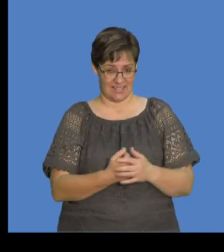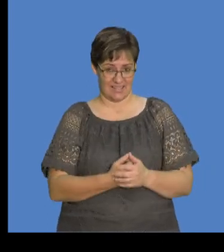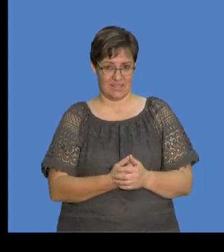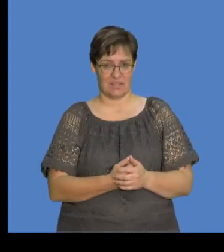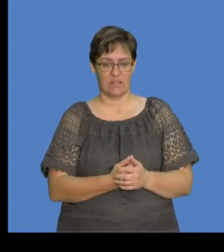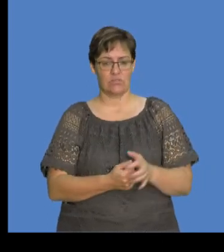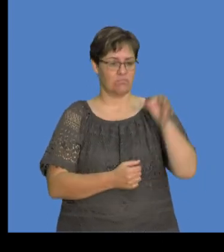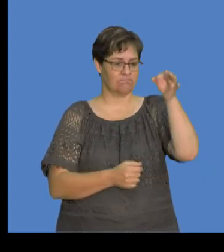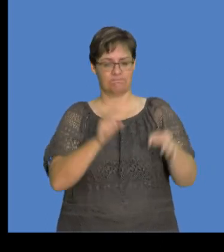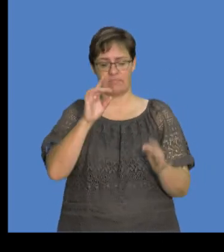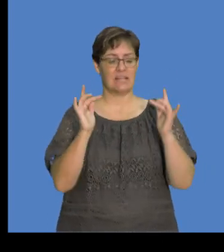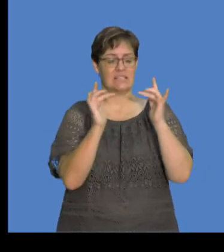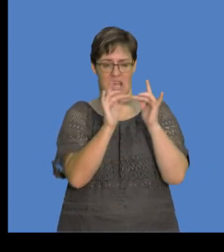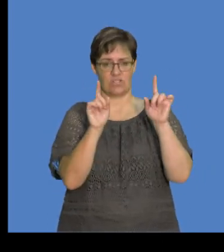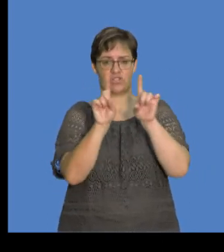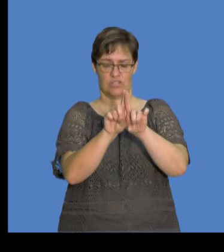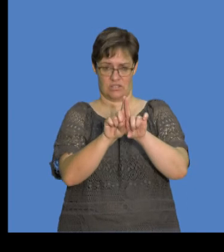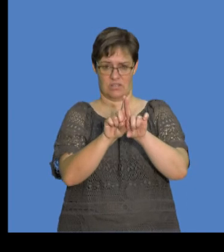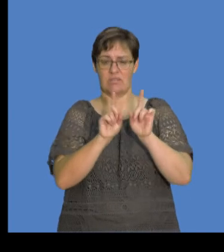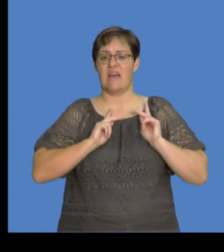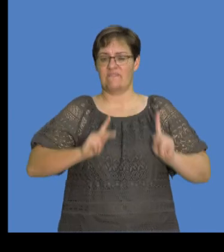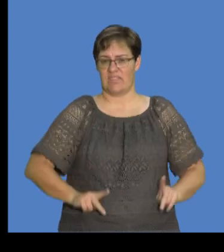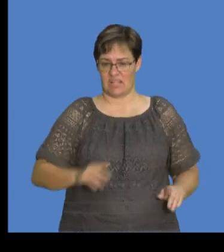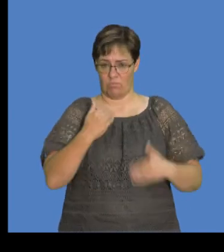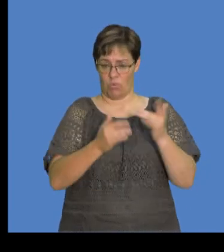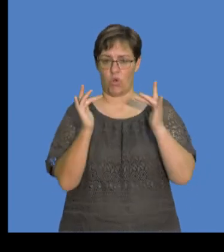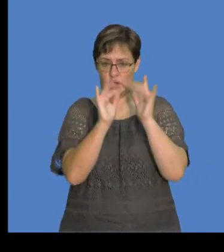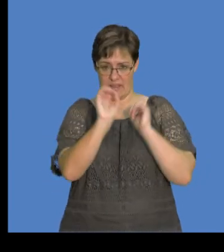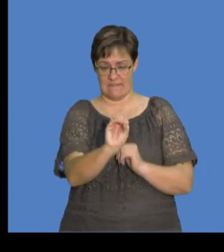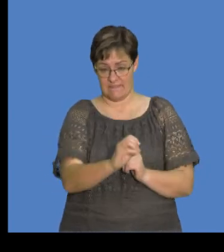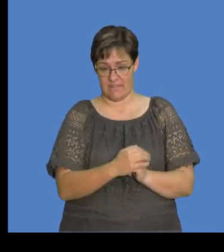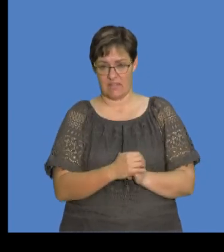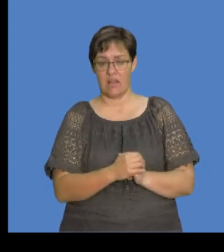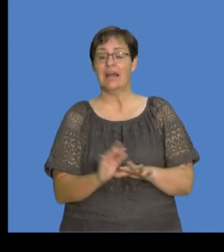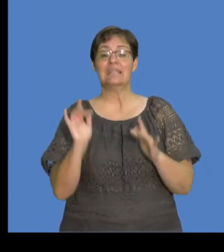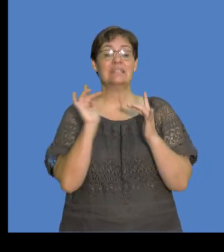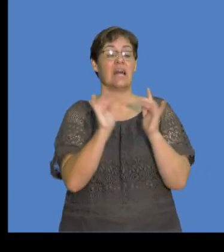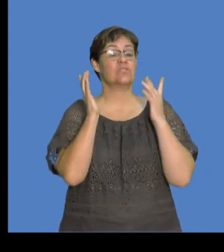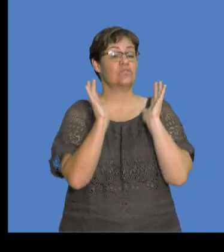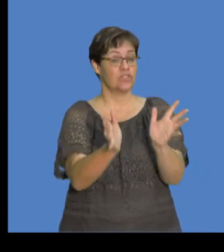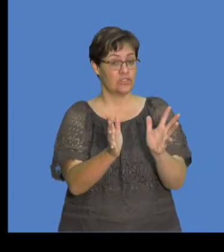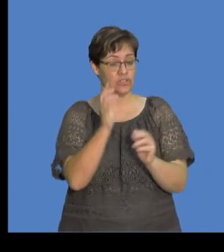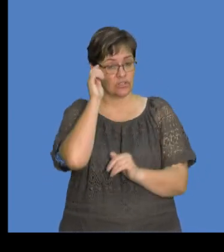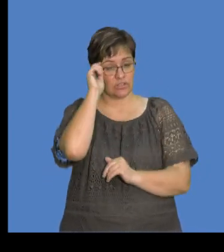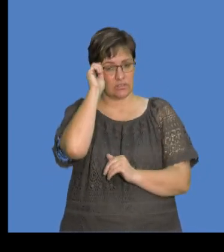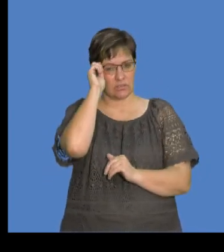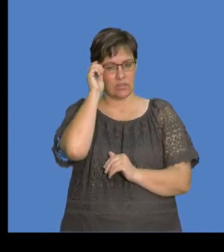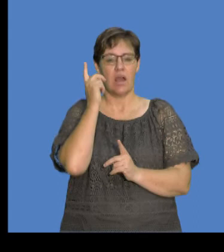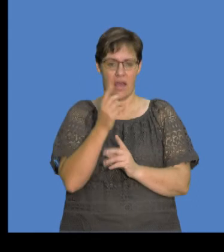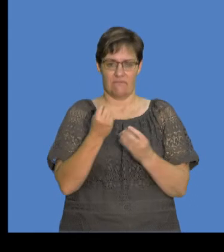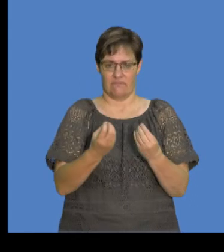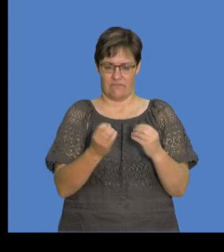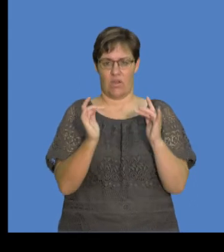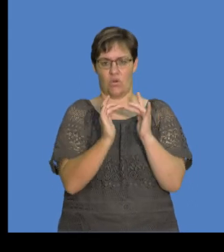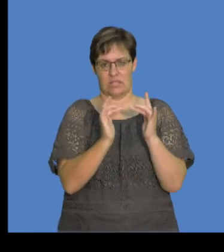It says two spheres touch. That's a physical process. There is contact. So once they touch, they're saying there is what? There is